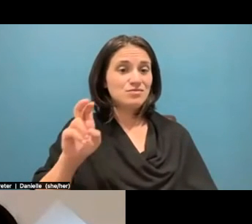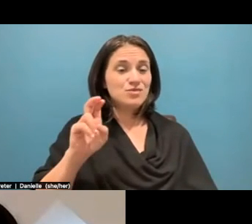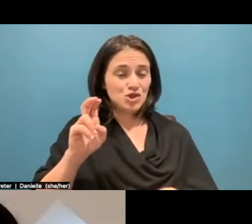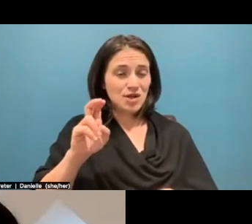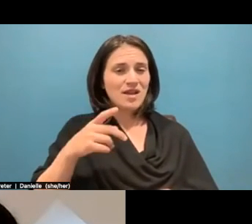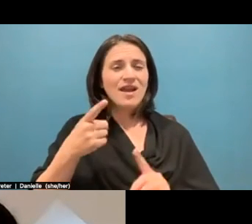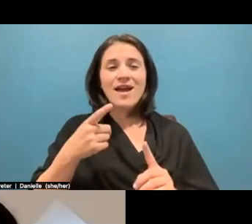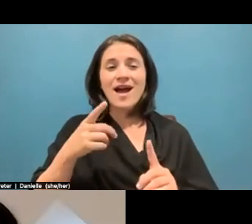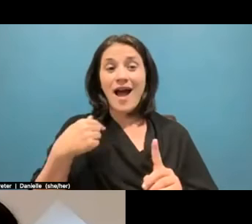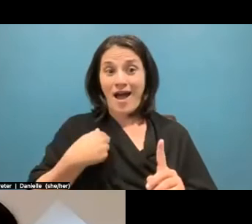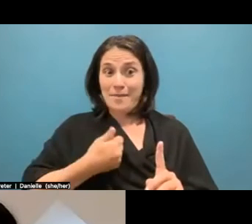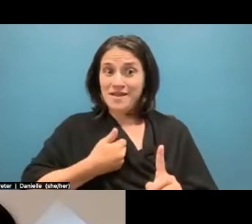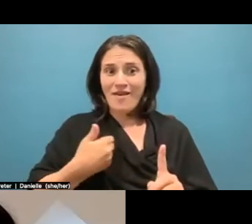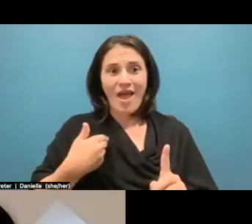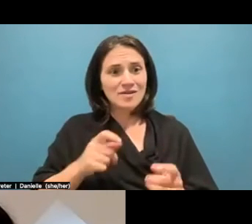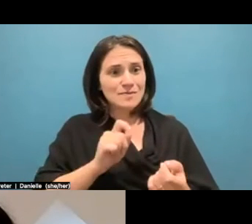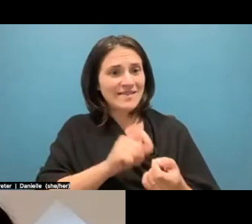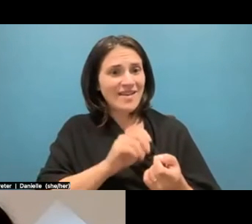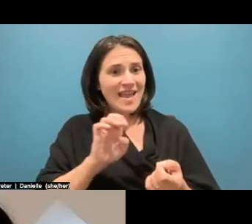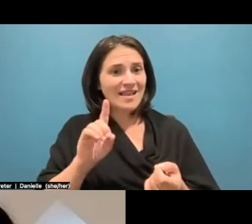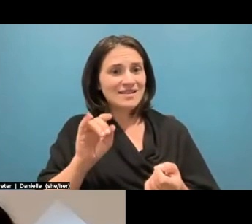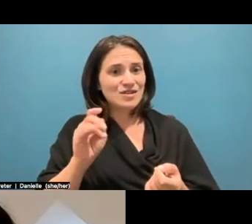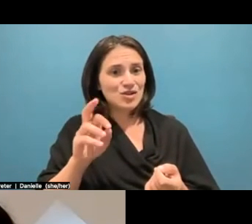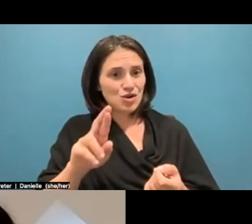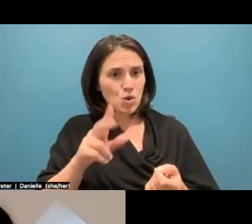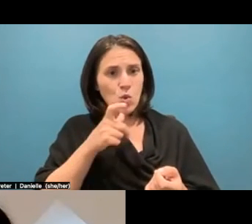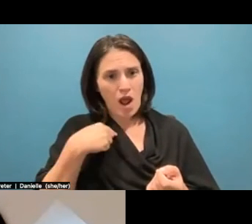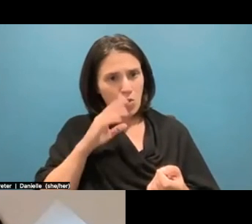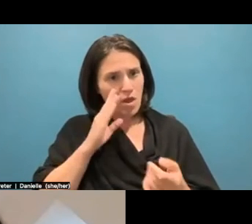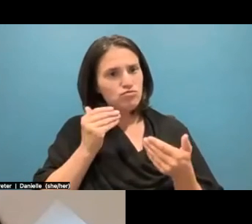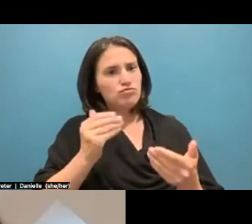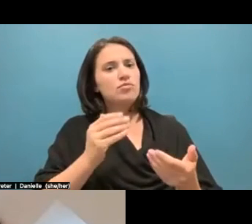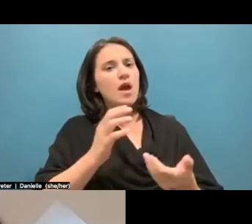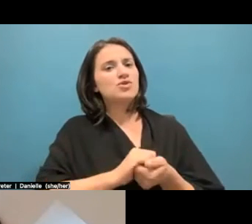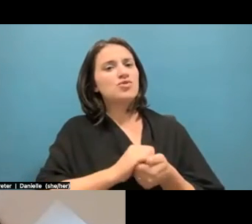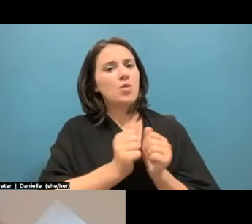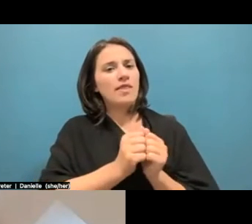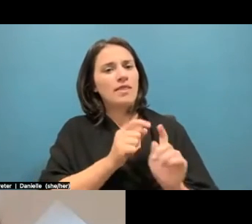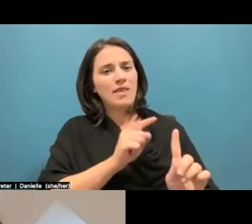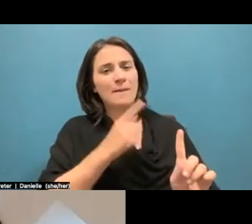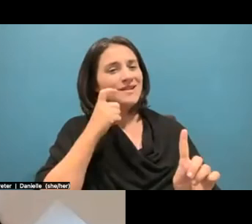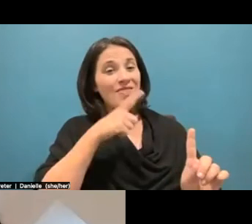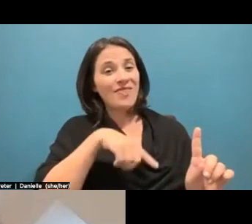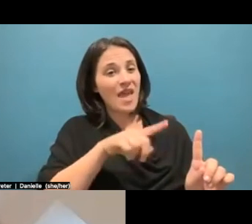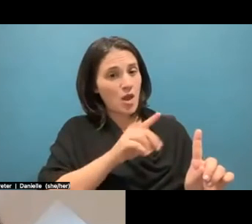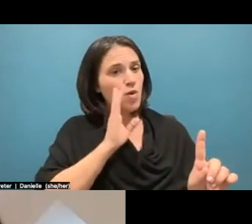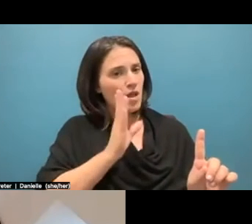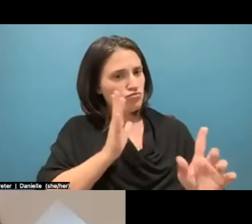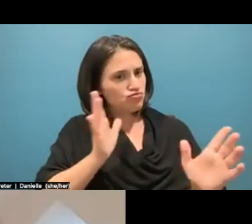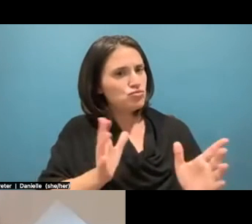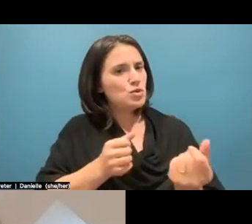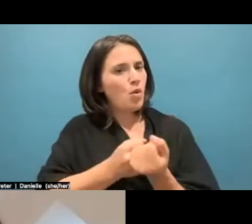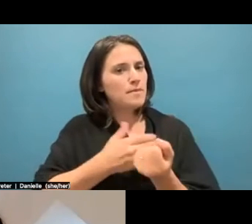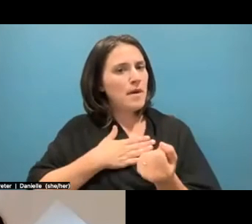because I know they're not going to compromise the relationships I have with people like Marquetta on the ground. So for instance, Lisa Sorg at NC Newsline,